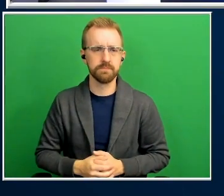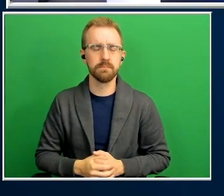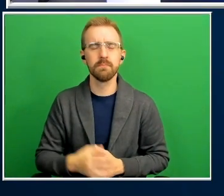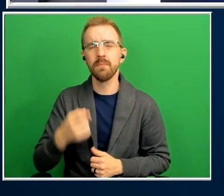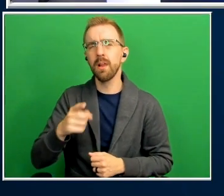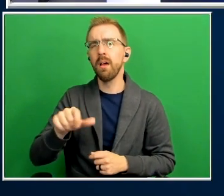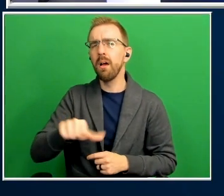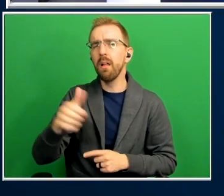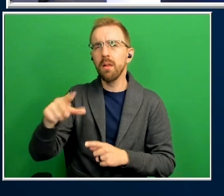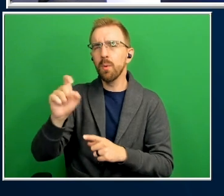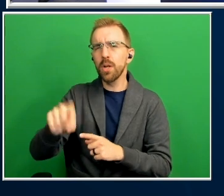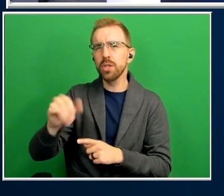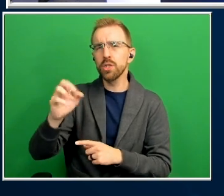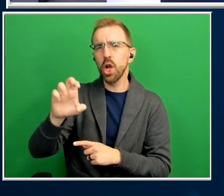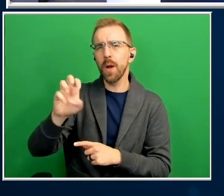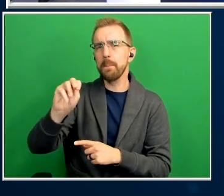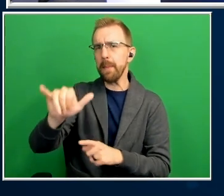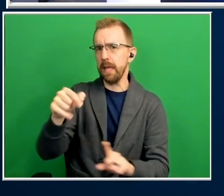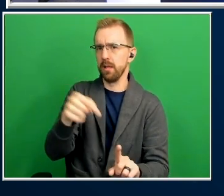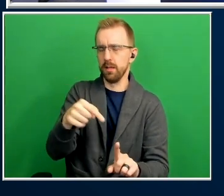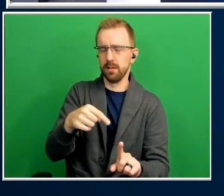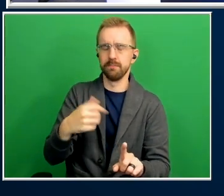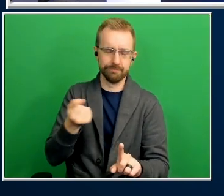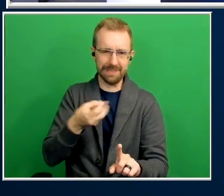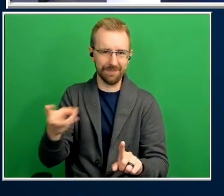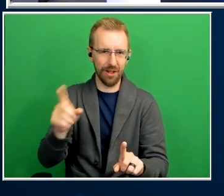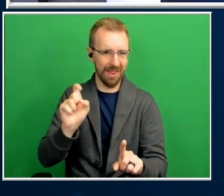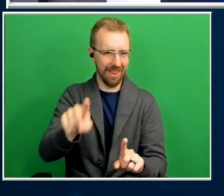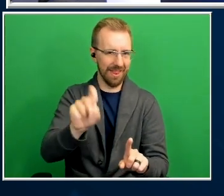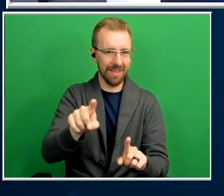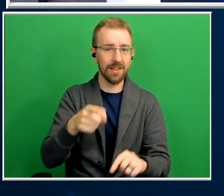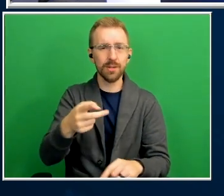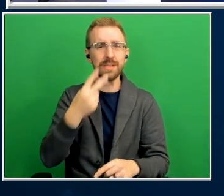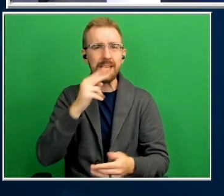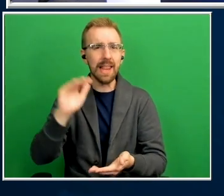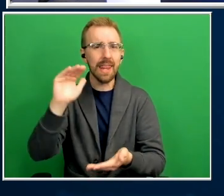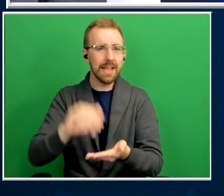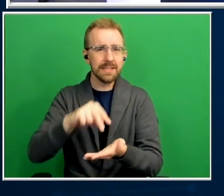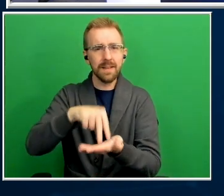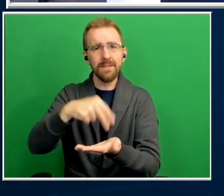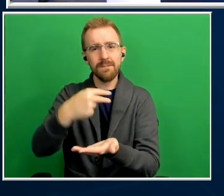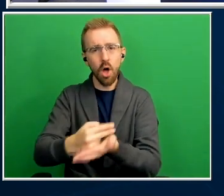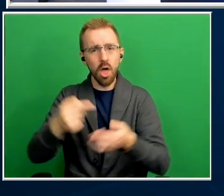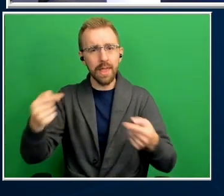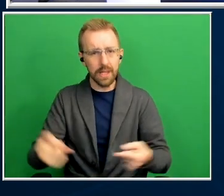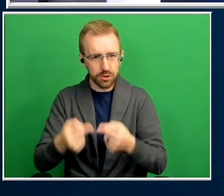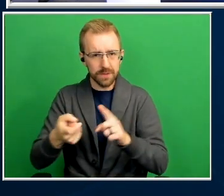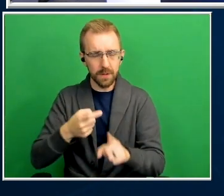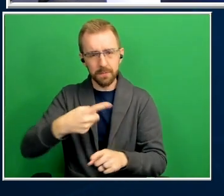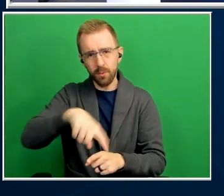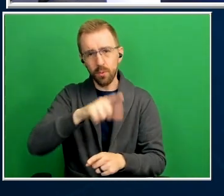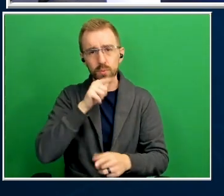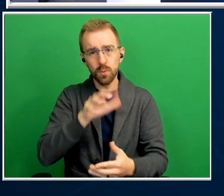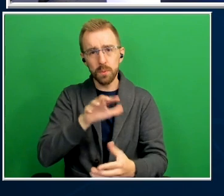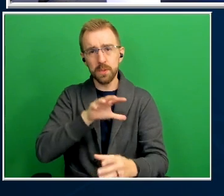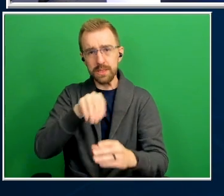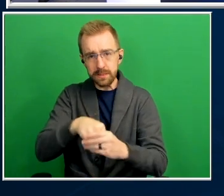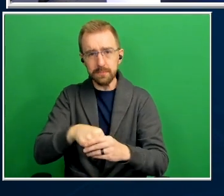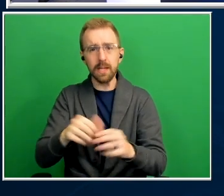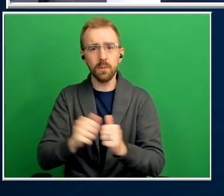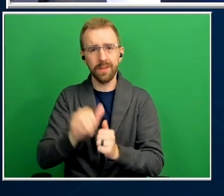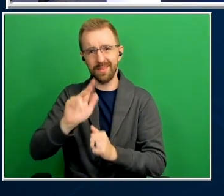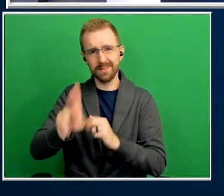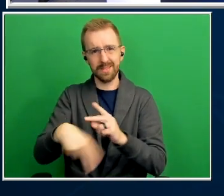lots of questions for you this morning do you see less fall injuries from the folks who come and participate in these types of programs regularly